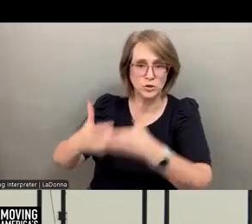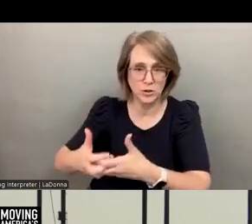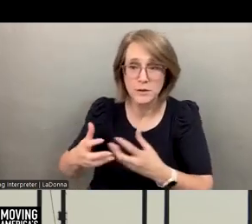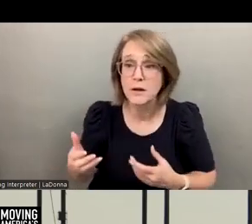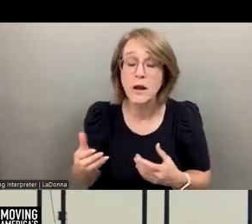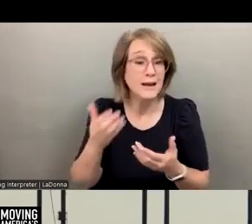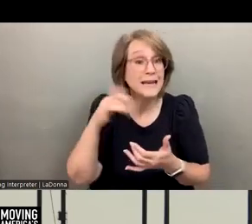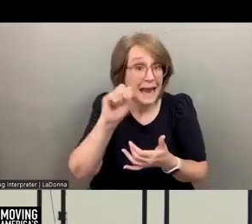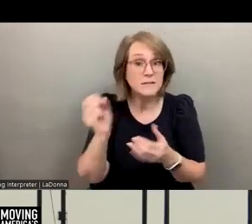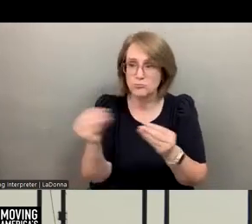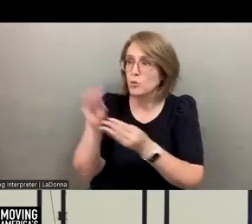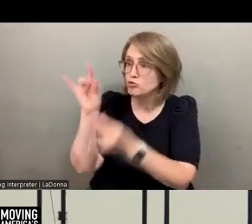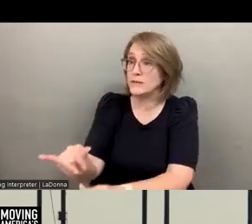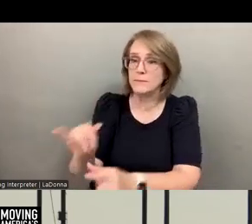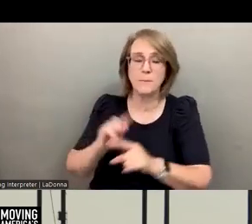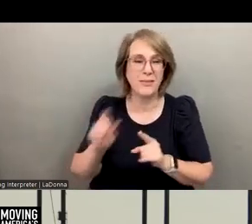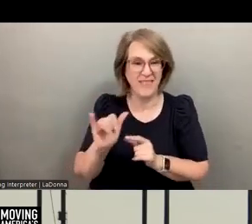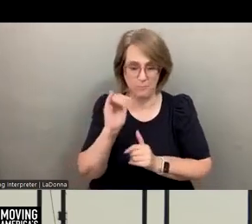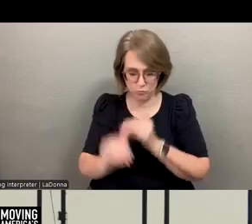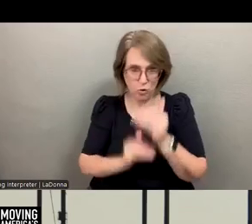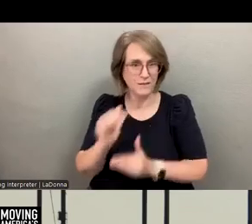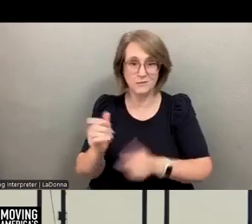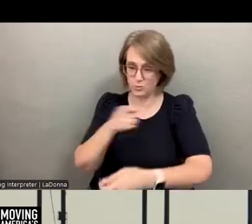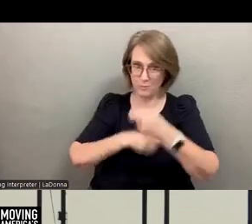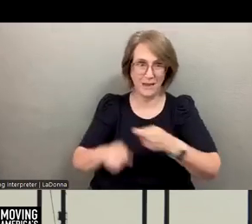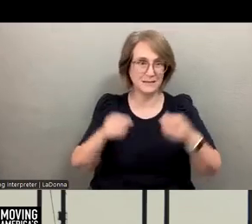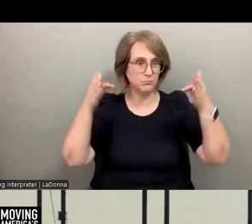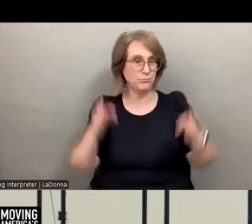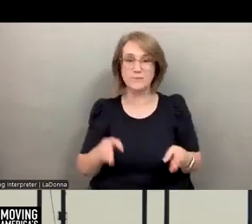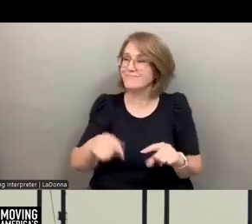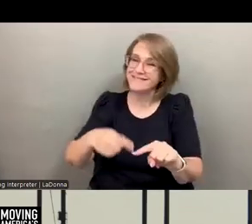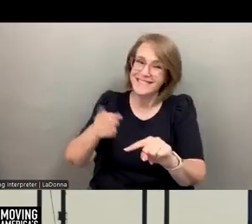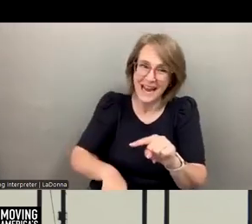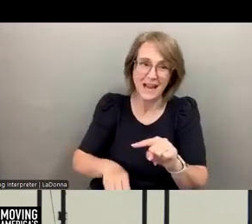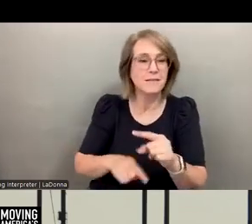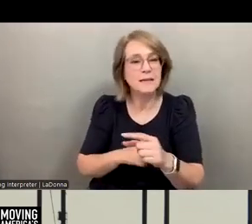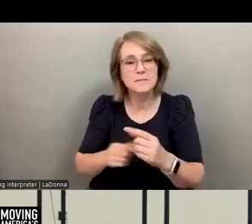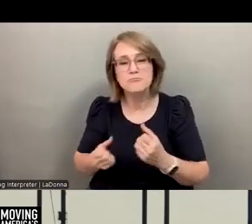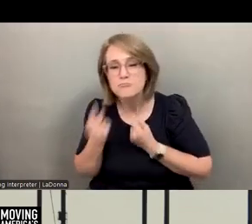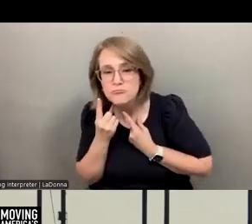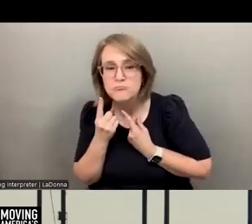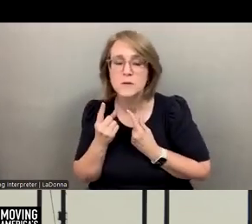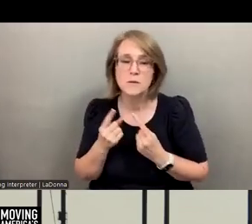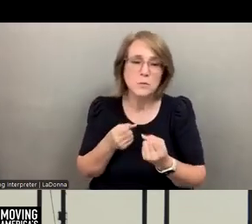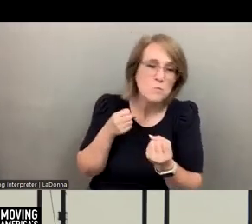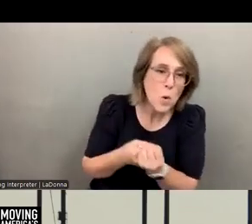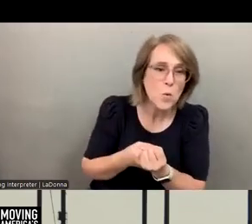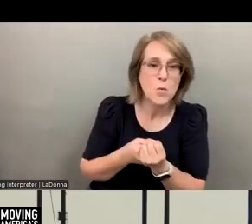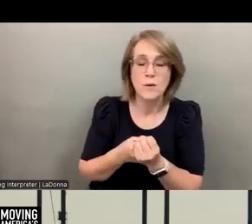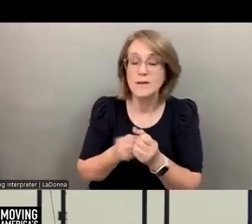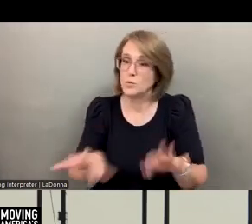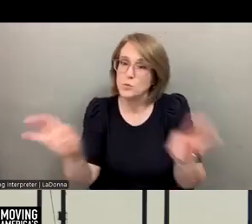streamline the process, but it cannot replace the warmth and compassion that a peer supporter brings to a conversation. It's